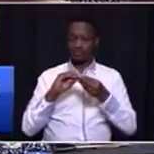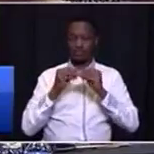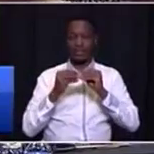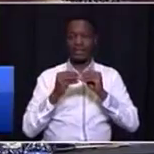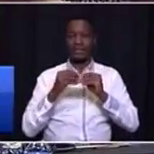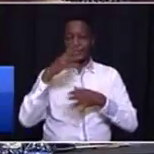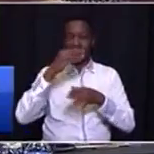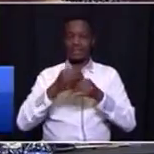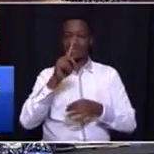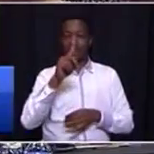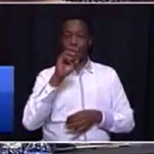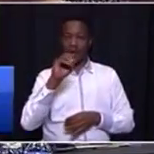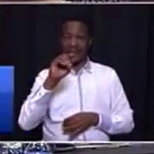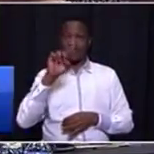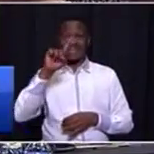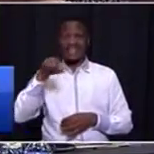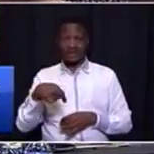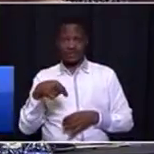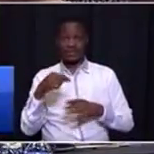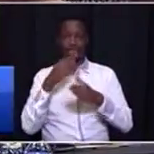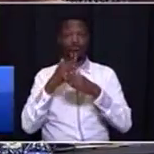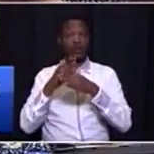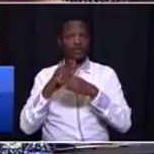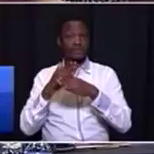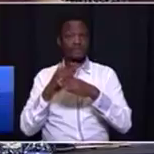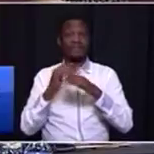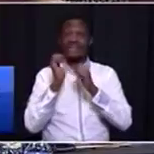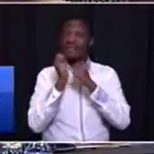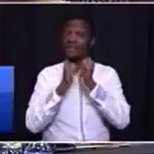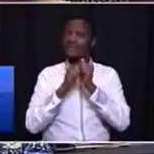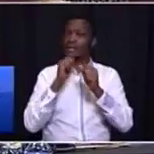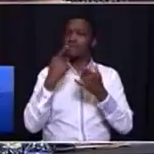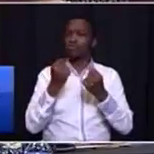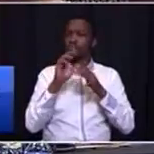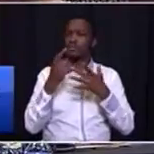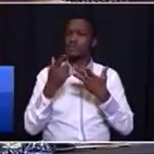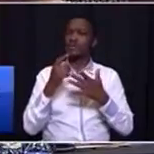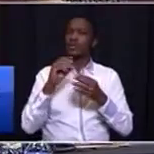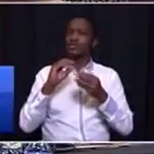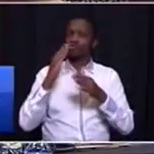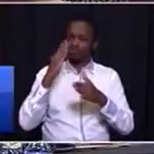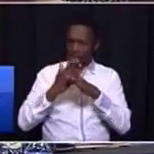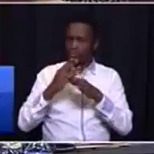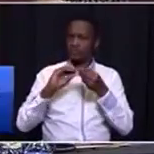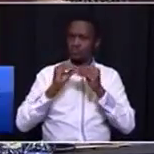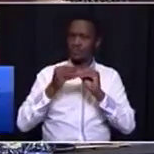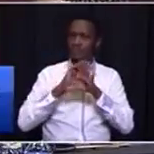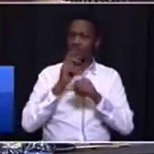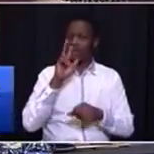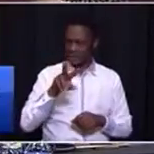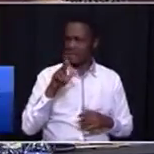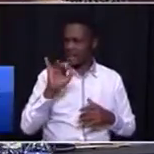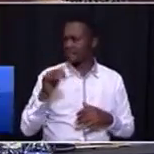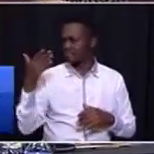100,000 jobs. Infrastructure does facilitate job creation. We have seen it. We have experienced